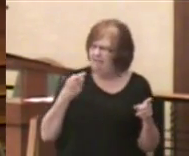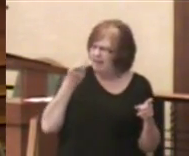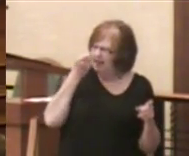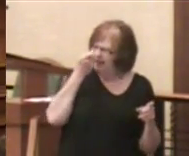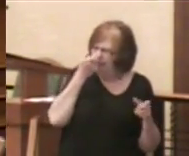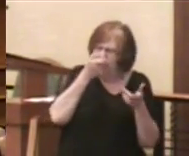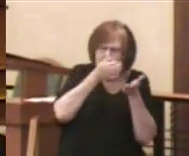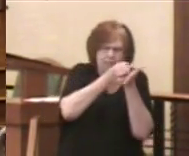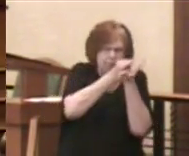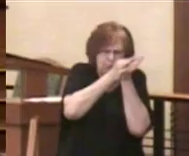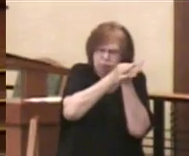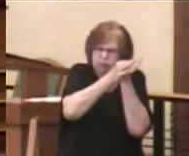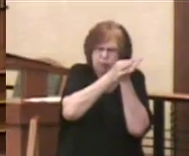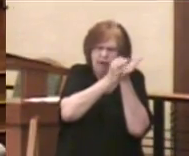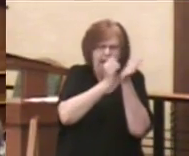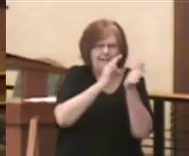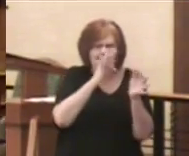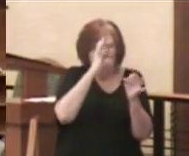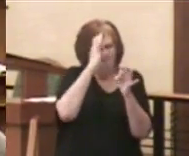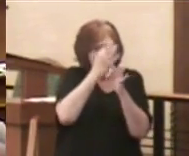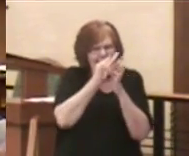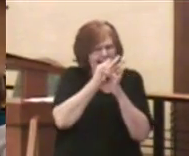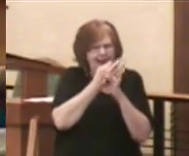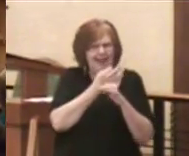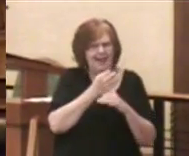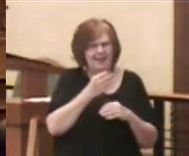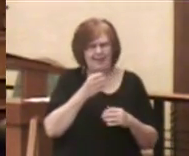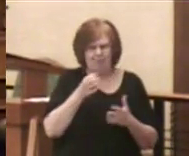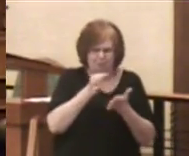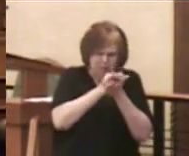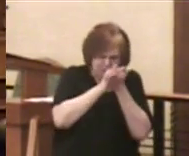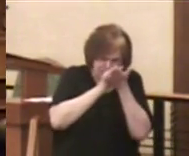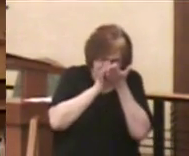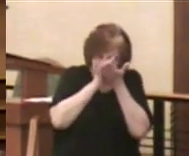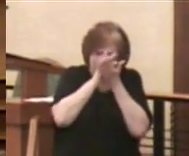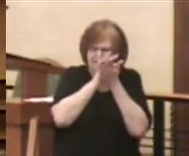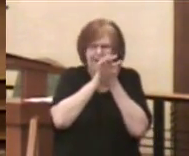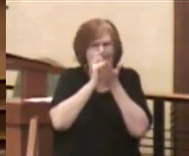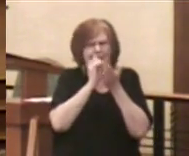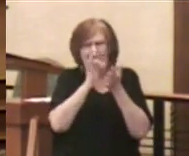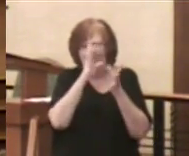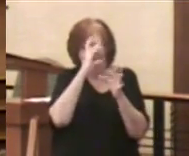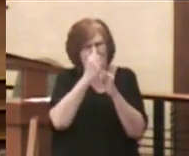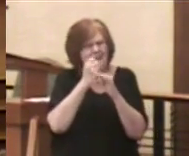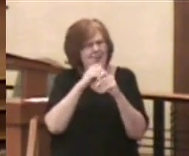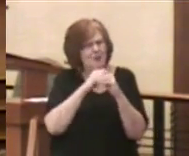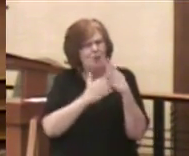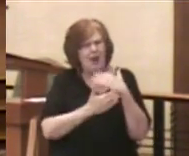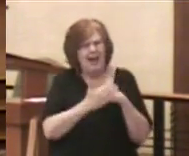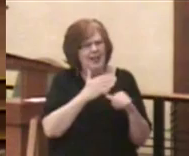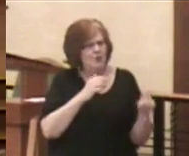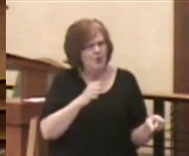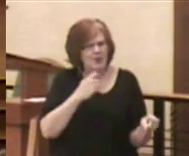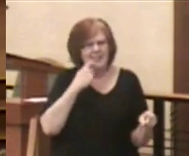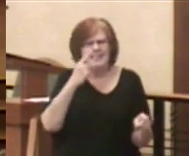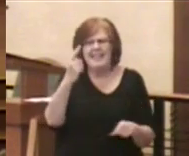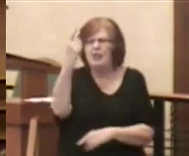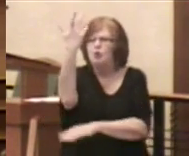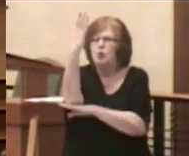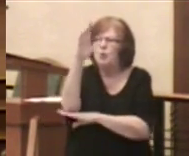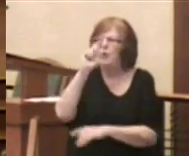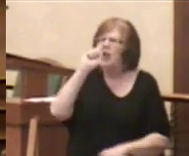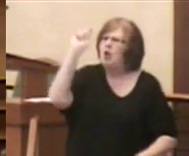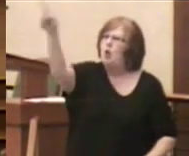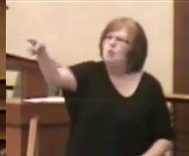kernel of faith, this poppy seed worth of faith in your hand and you could say to a sycamore tree, go